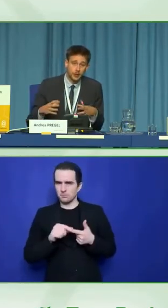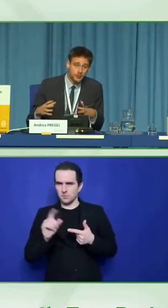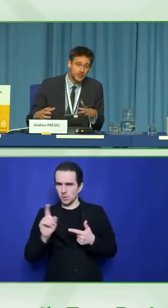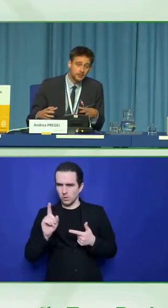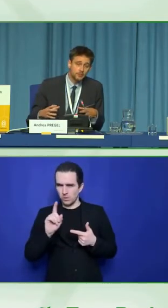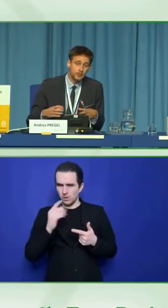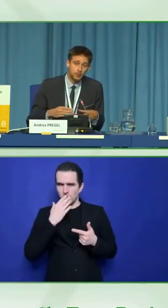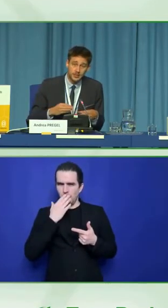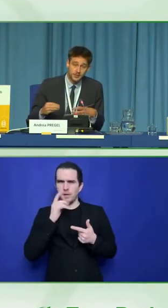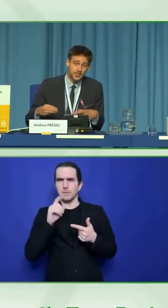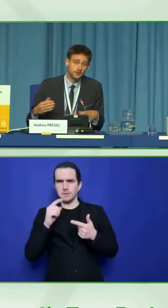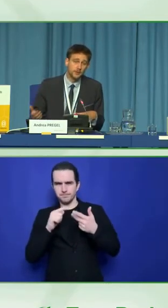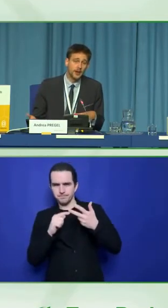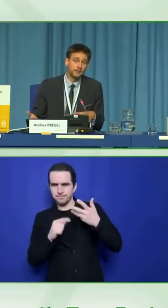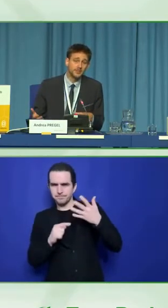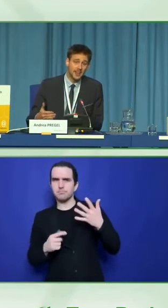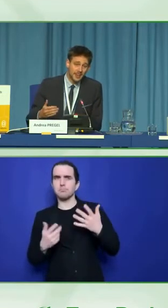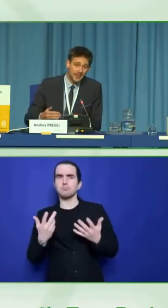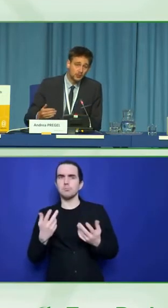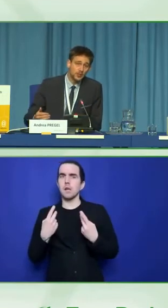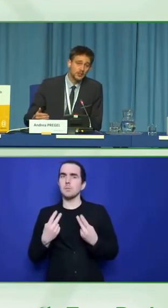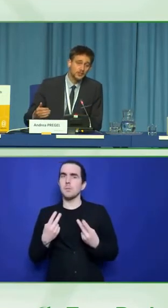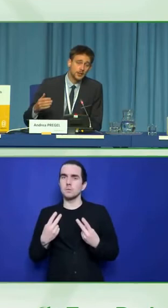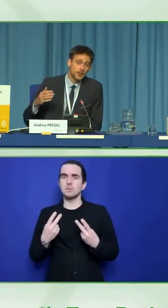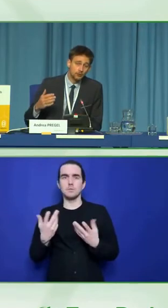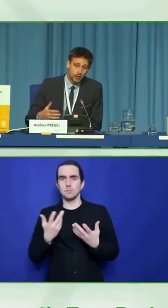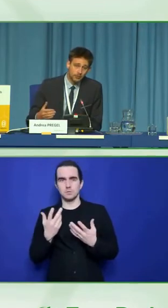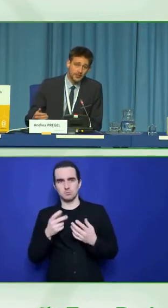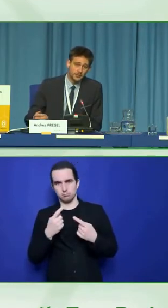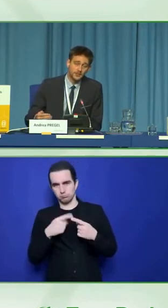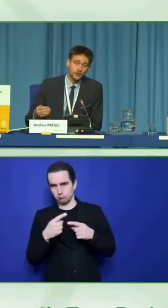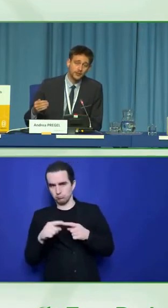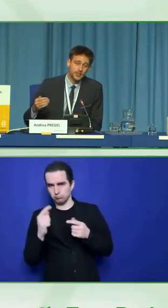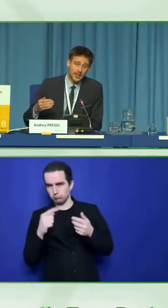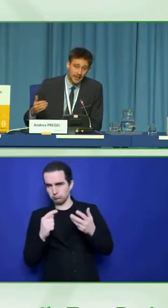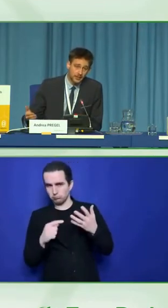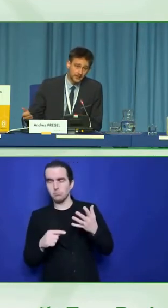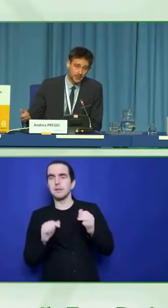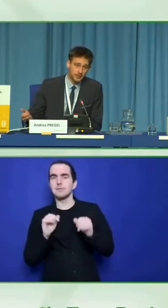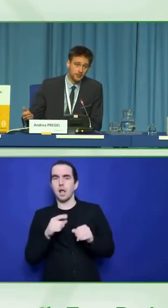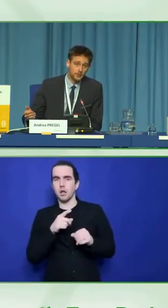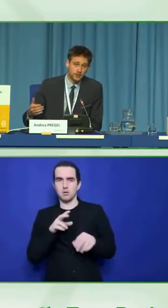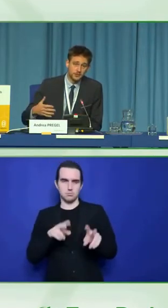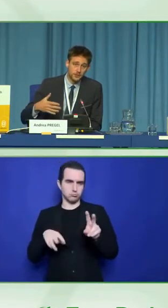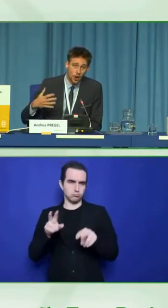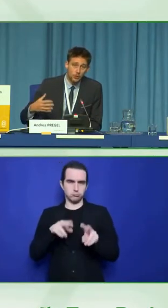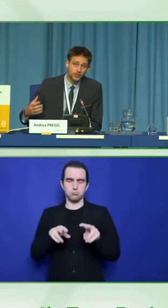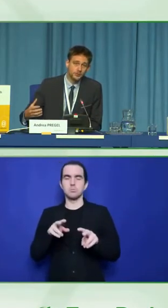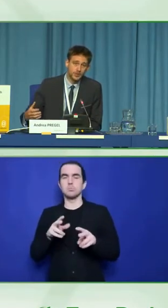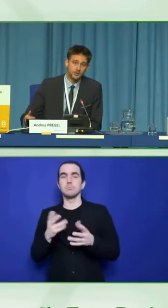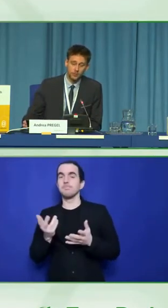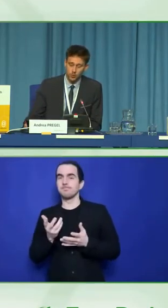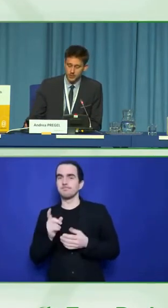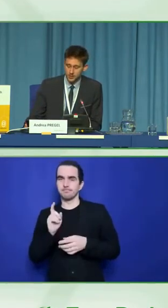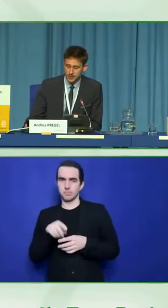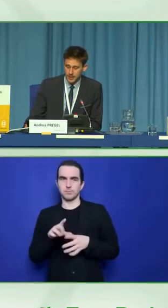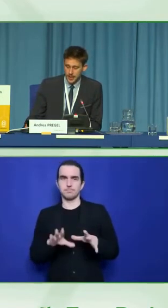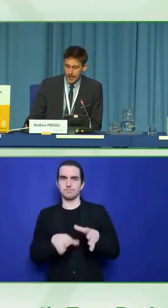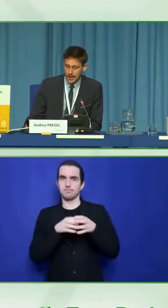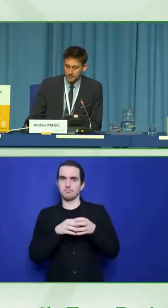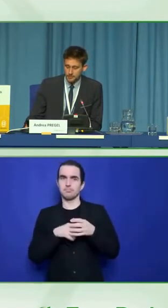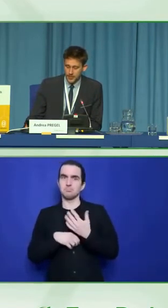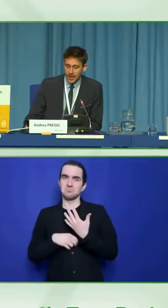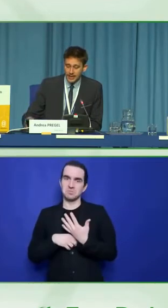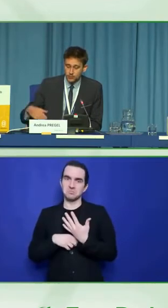ten people, including people with different types of impairments, as well as representatives of the healthcare sector, because ownership is important.